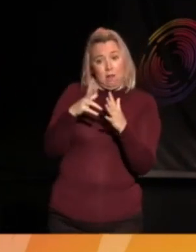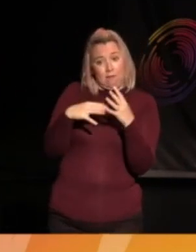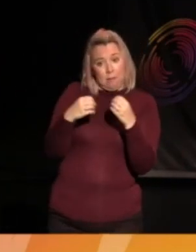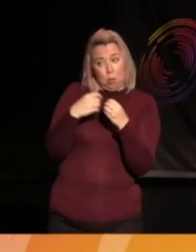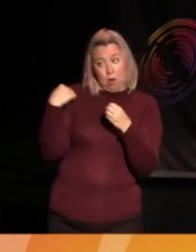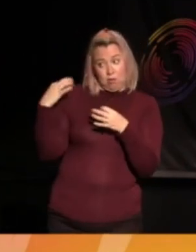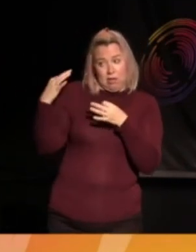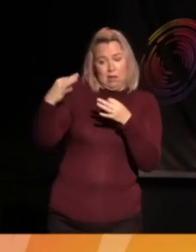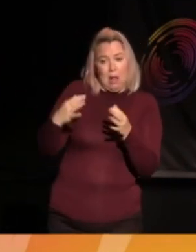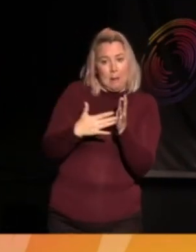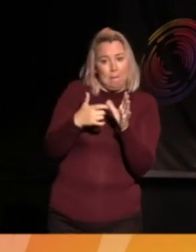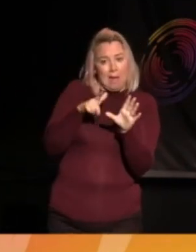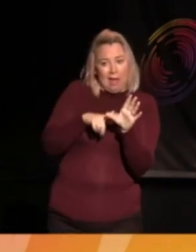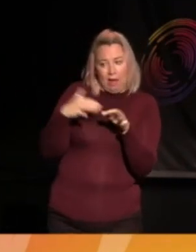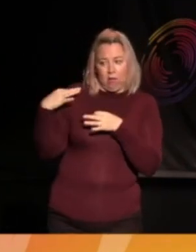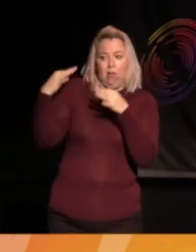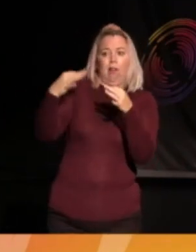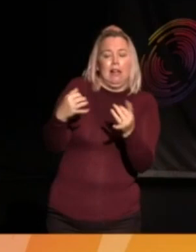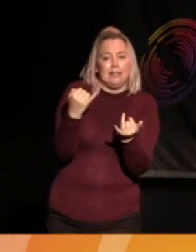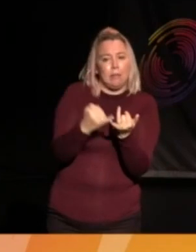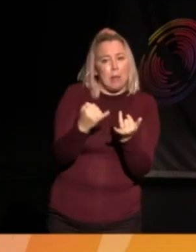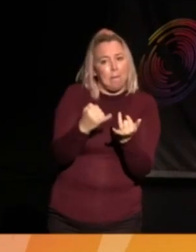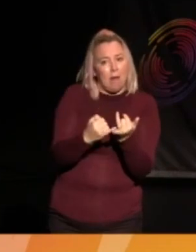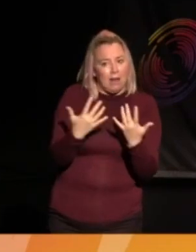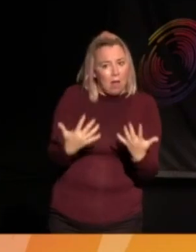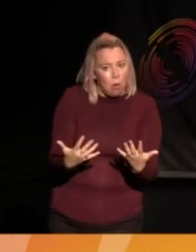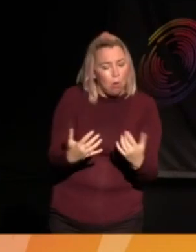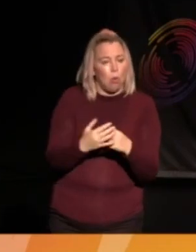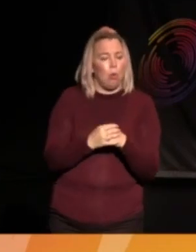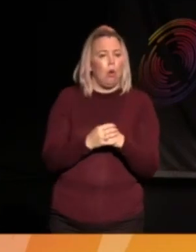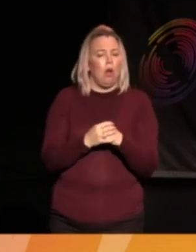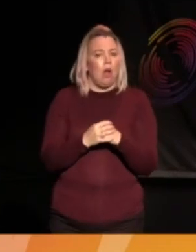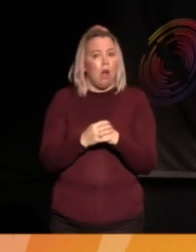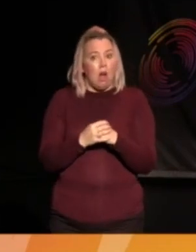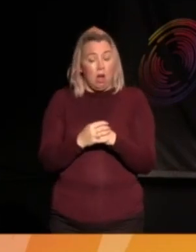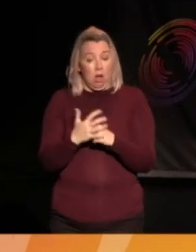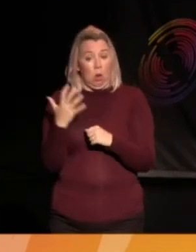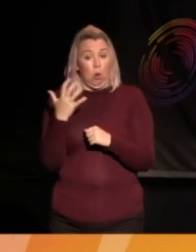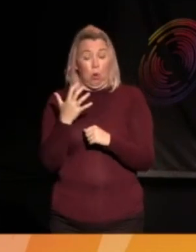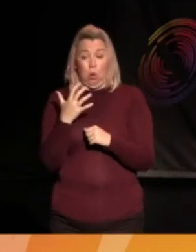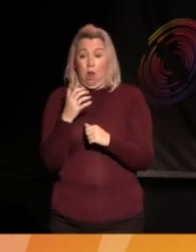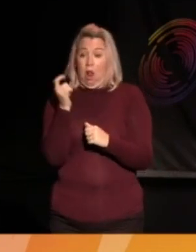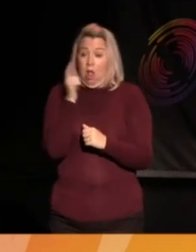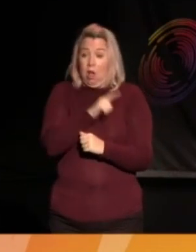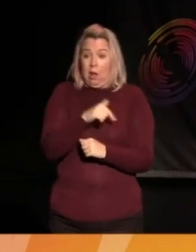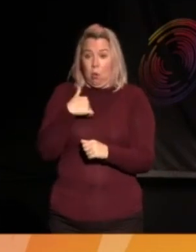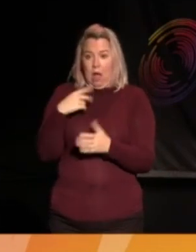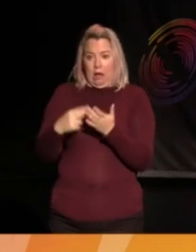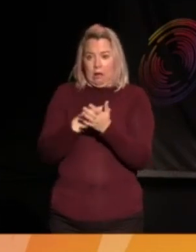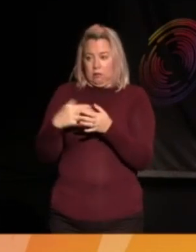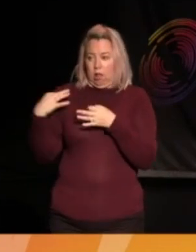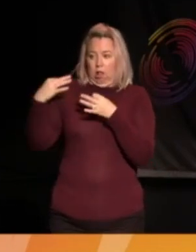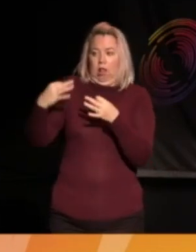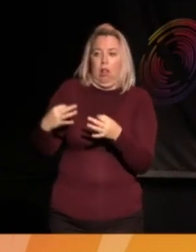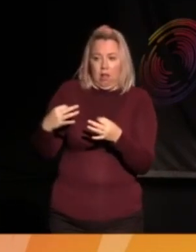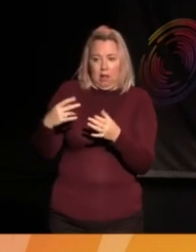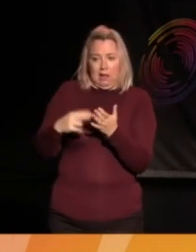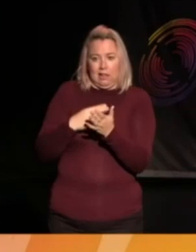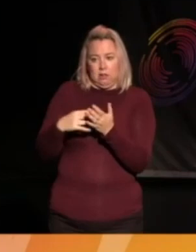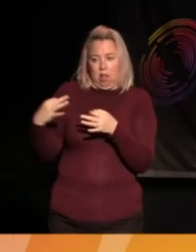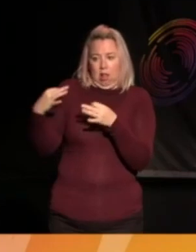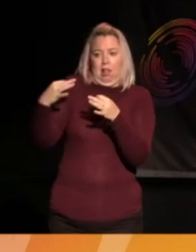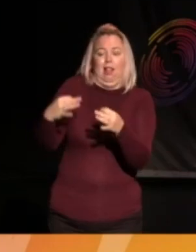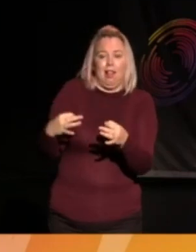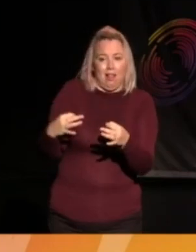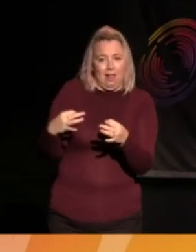it when we were going to do it in May. We've ended up doing it in September. But if you think about it, you know, we could have, each time we cancelled it, we would have been on the